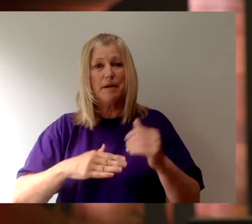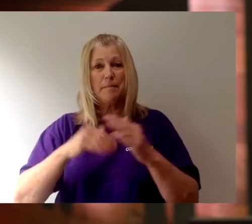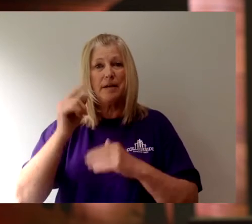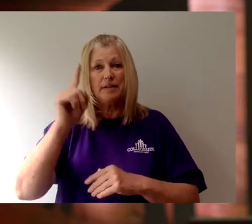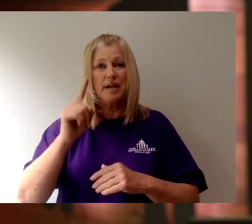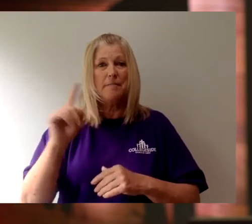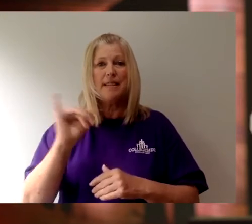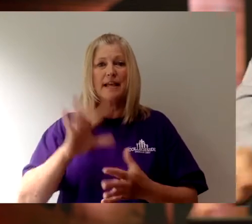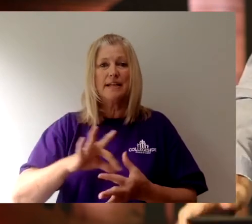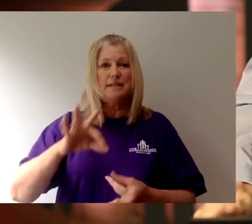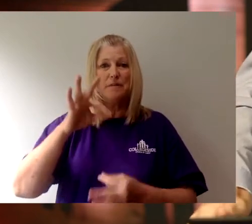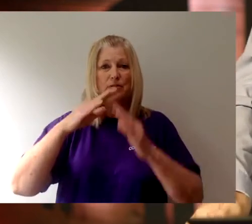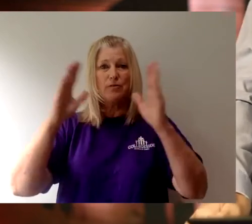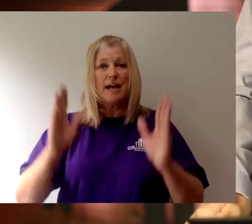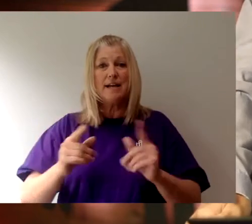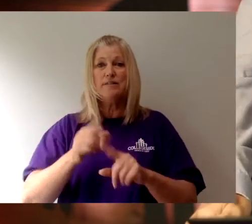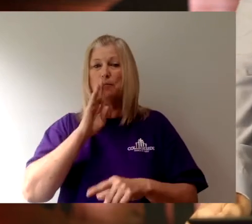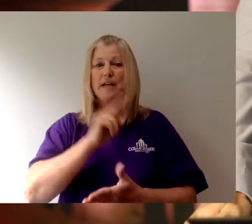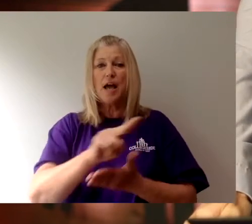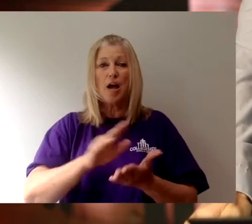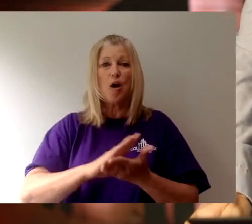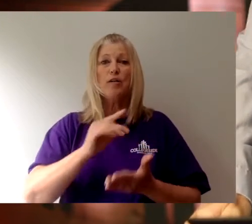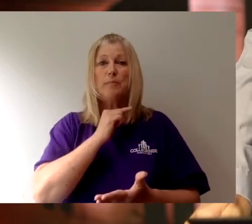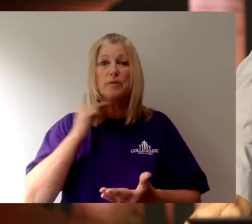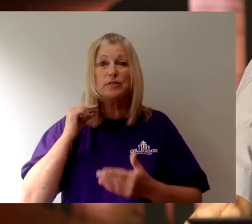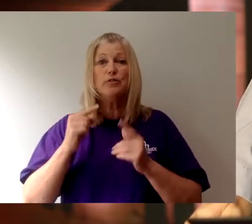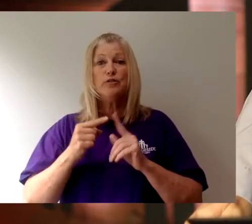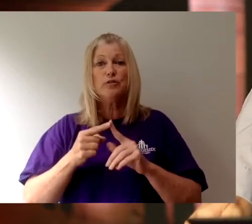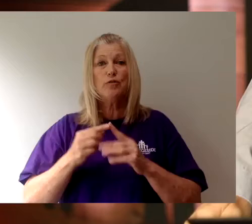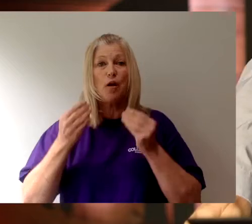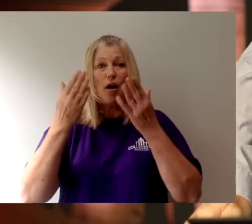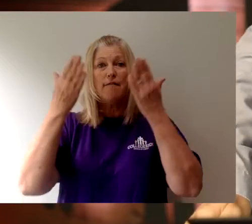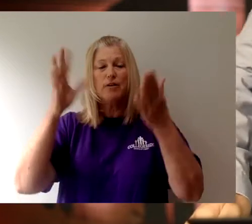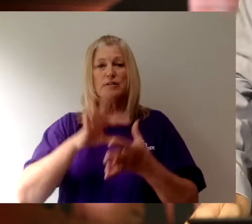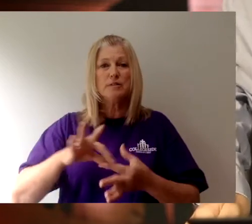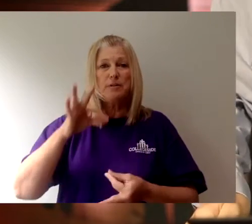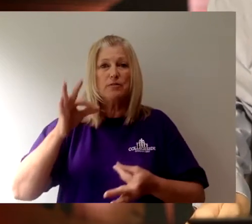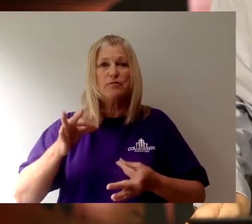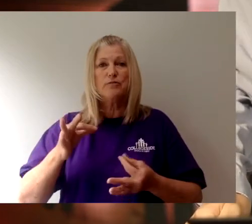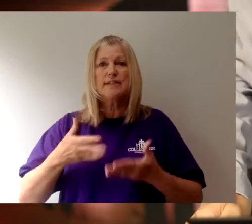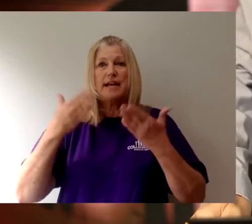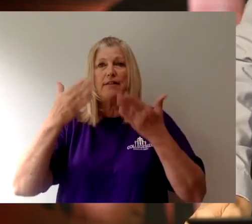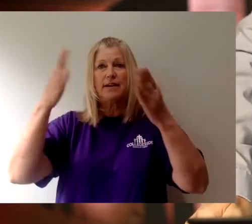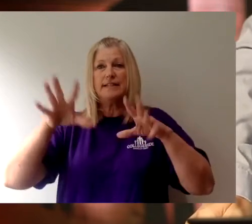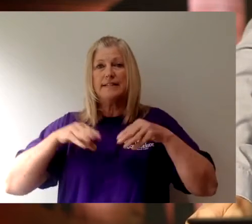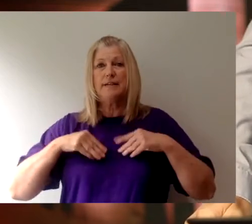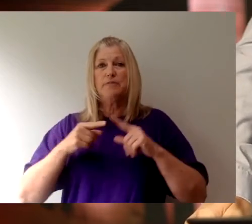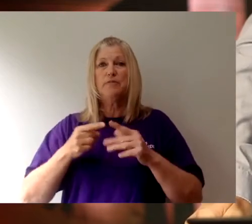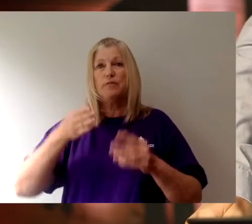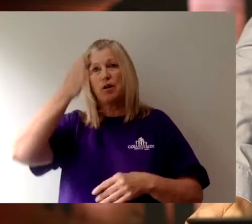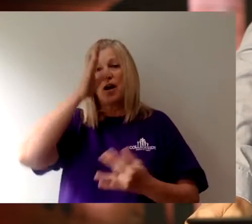up as a spiritual house, to be a holy priesthood, to offer spiritual sacrifices acceptable to God